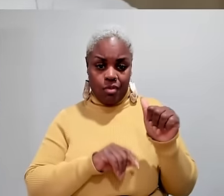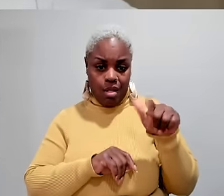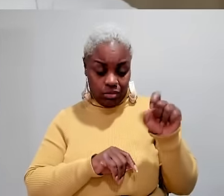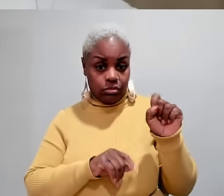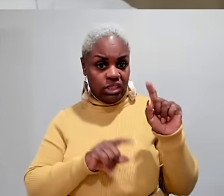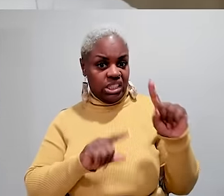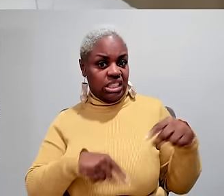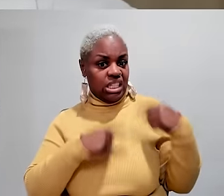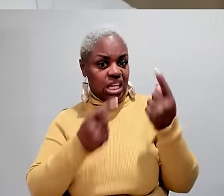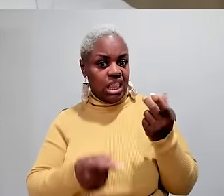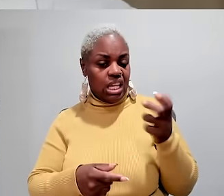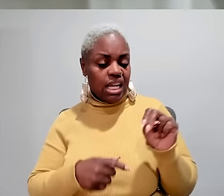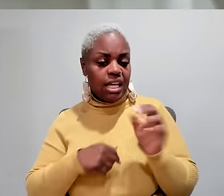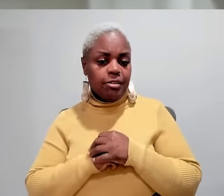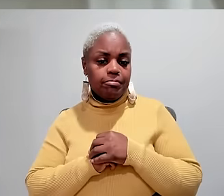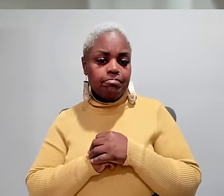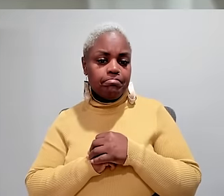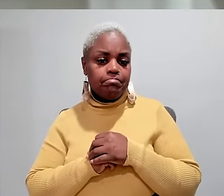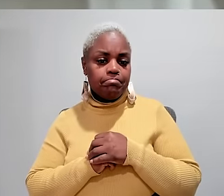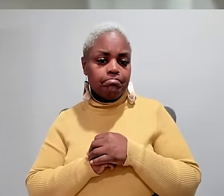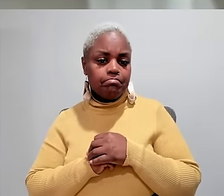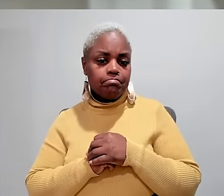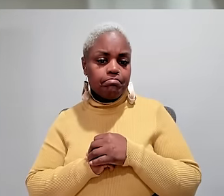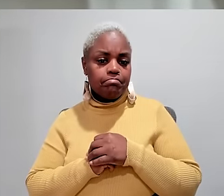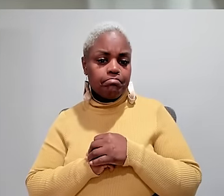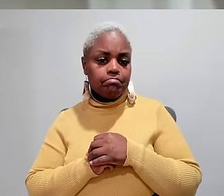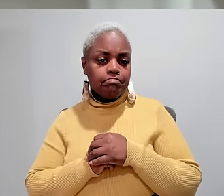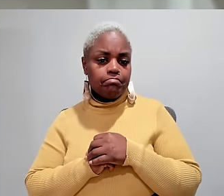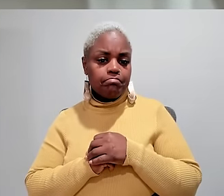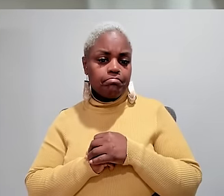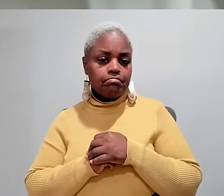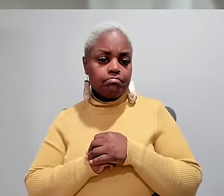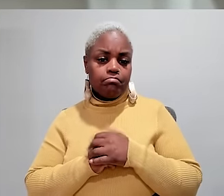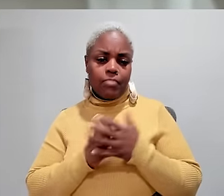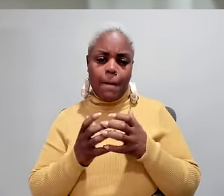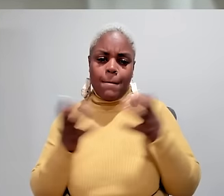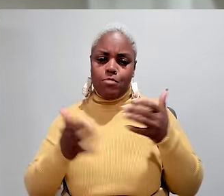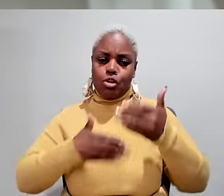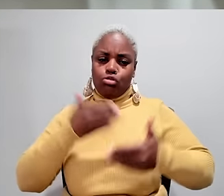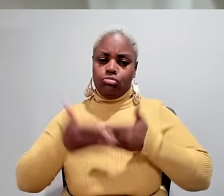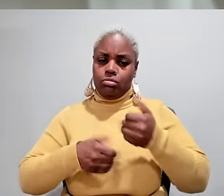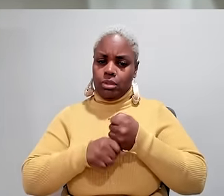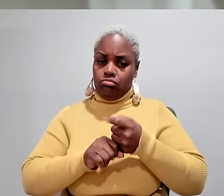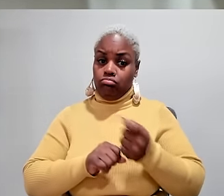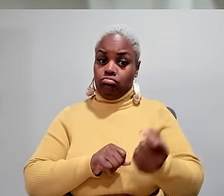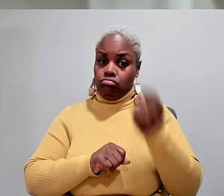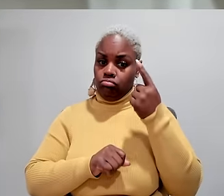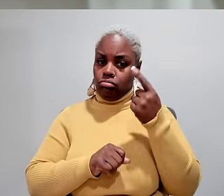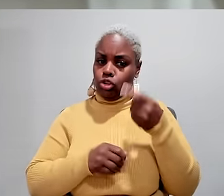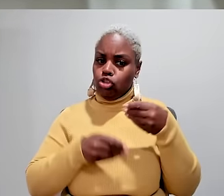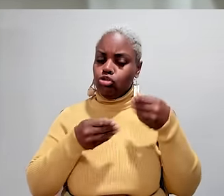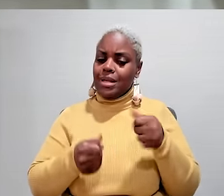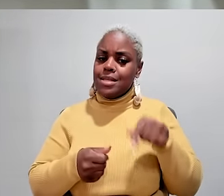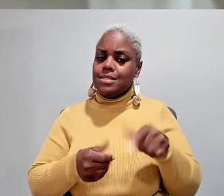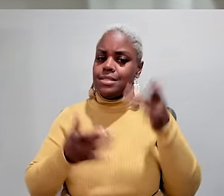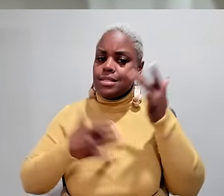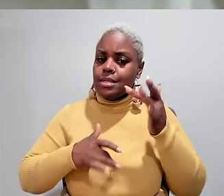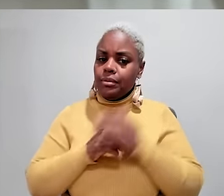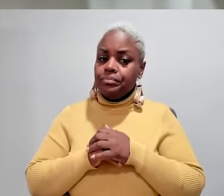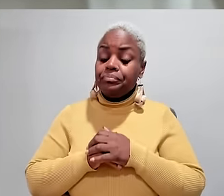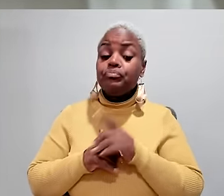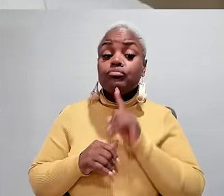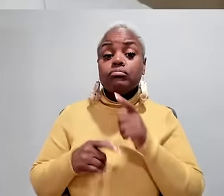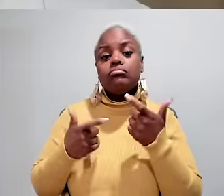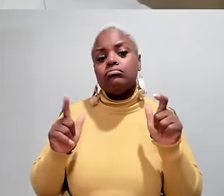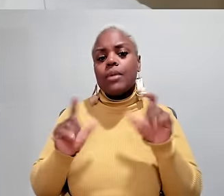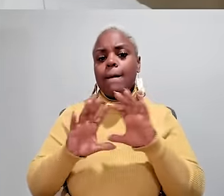he died of ALS since then how much progress has been made in understanding and treating this disease